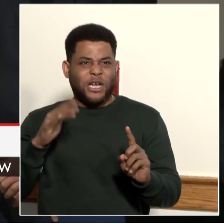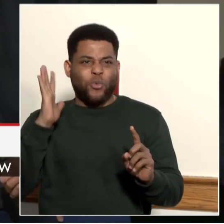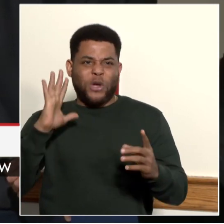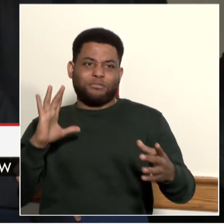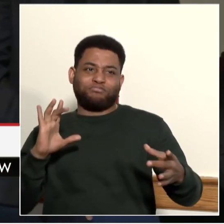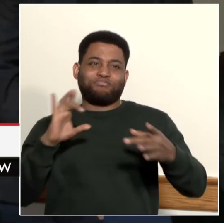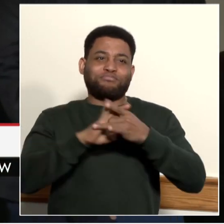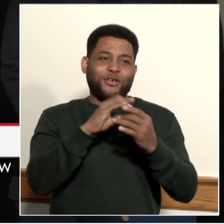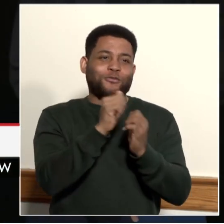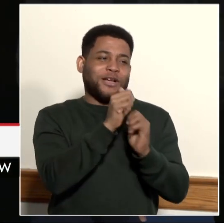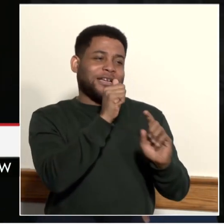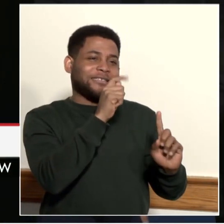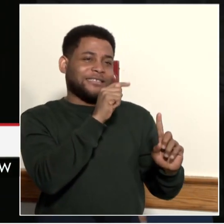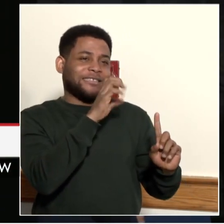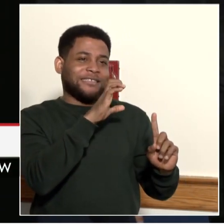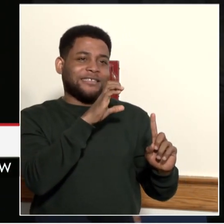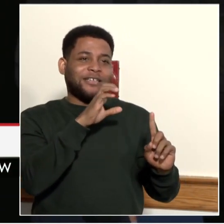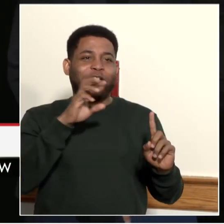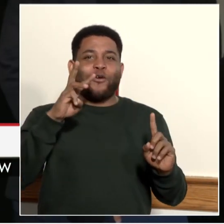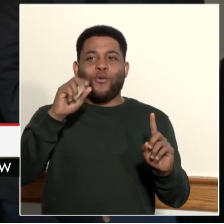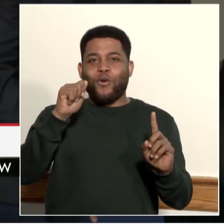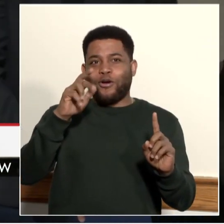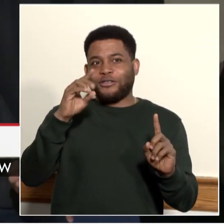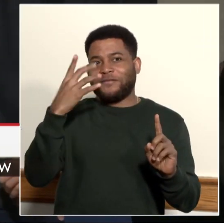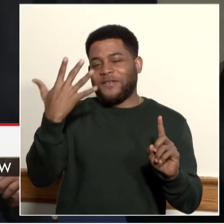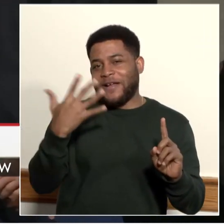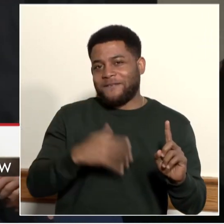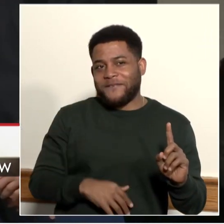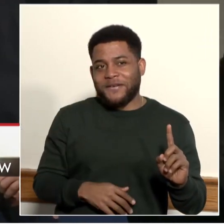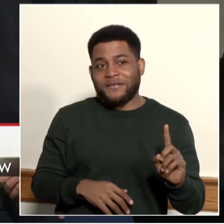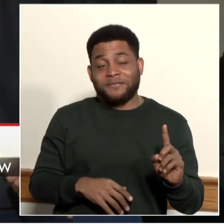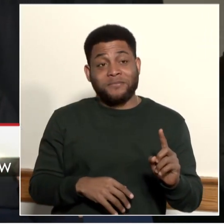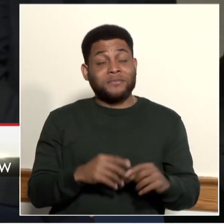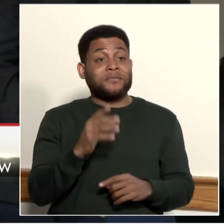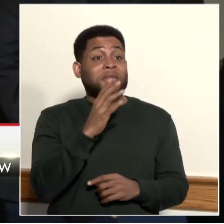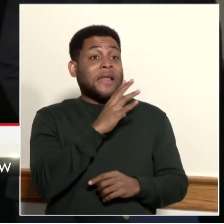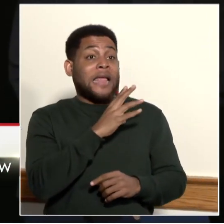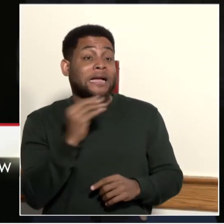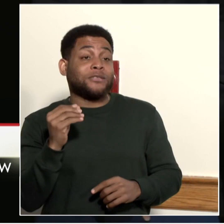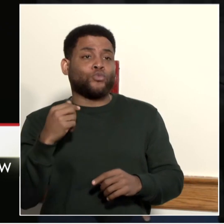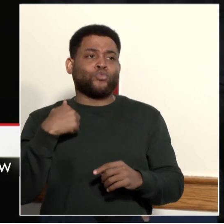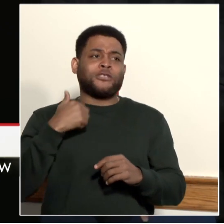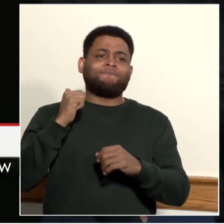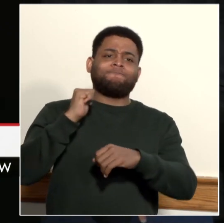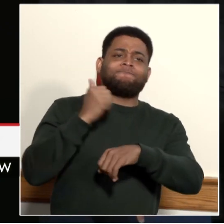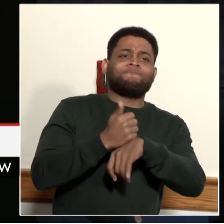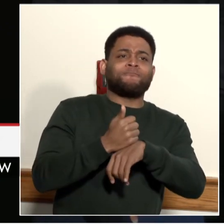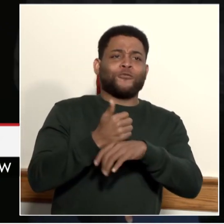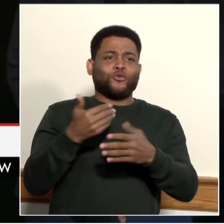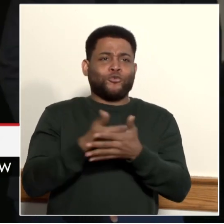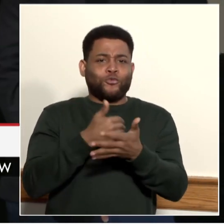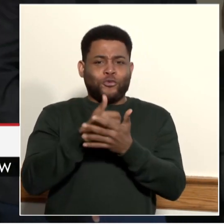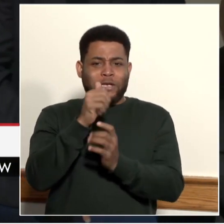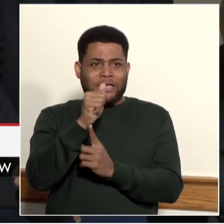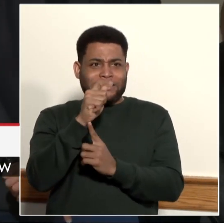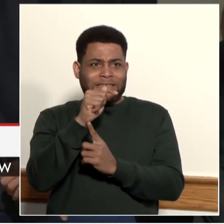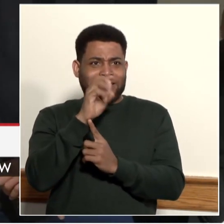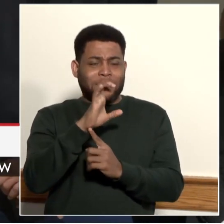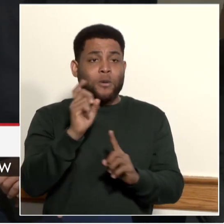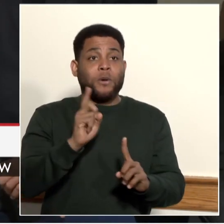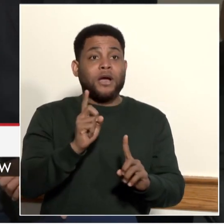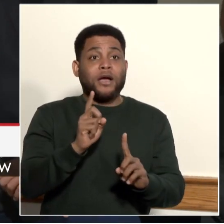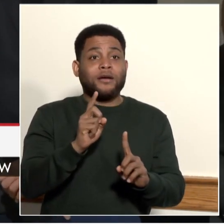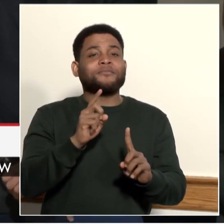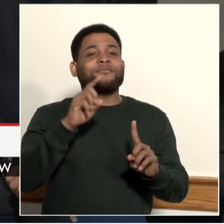5, and that we're going to open a new Advanced Technical Center at the Whitman Walker Max Robinson Center